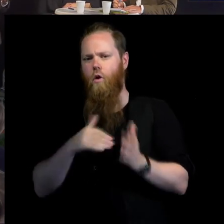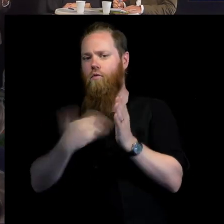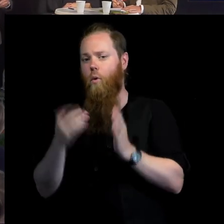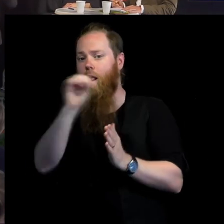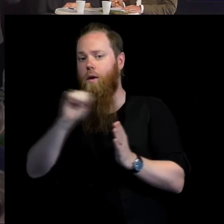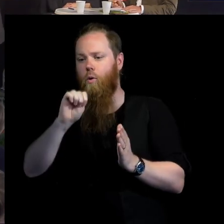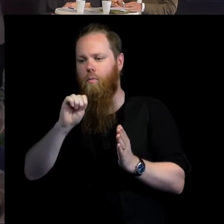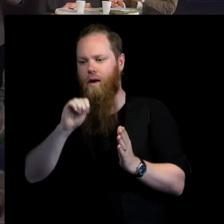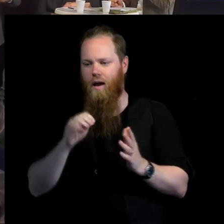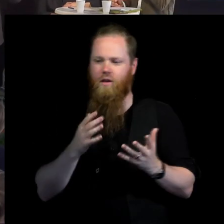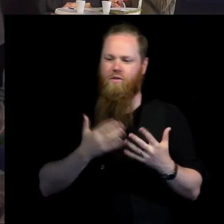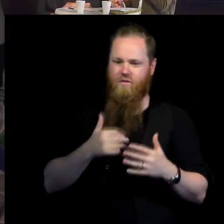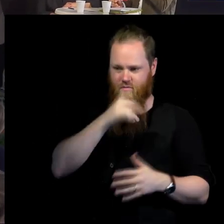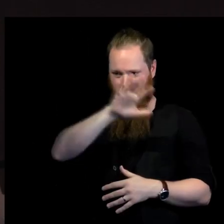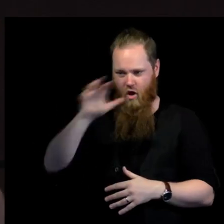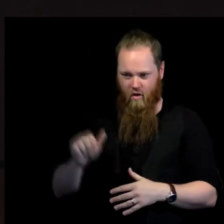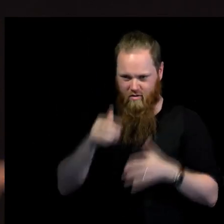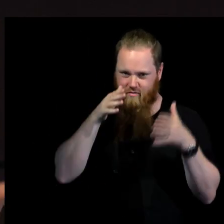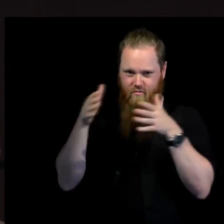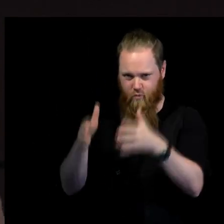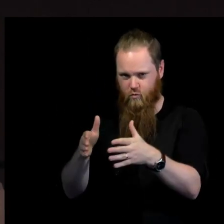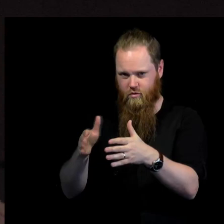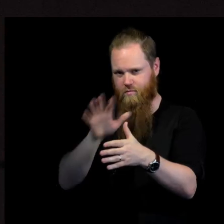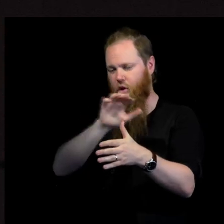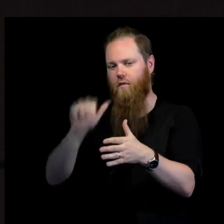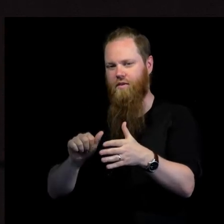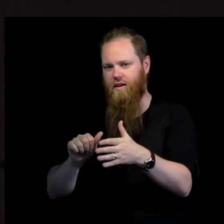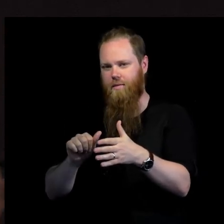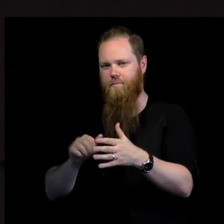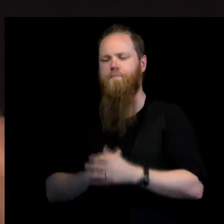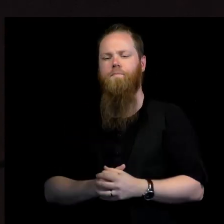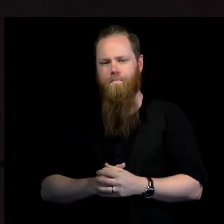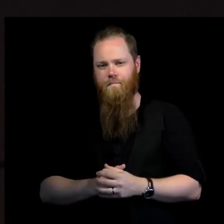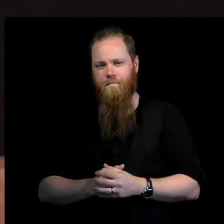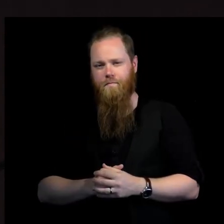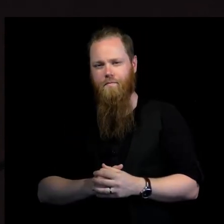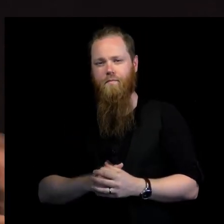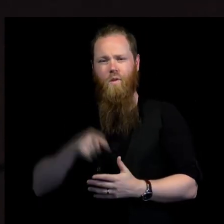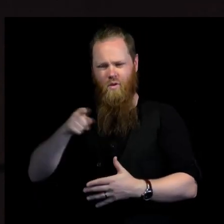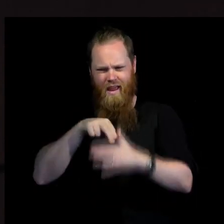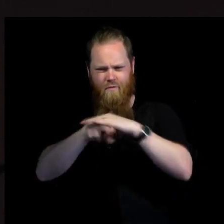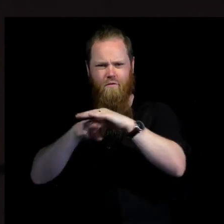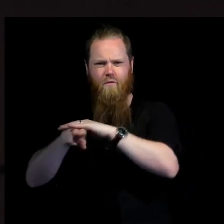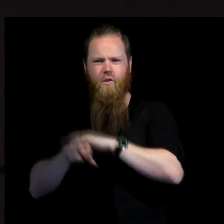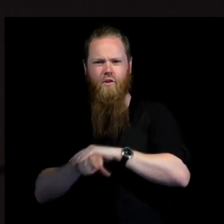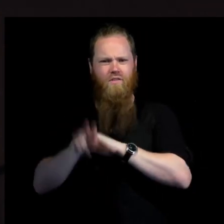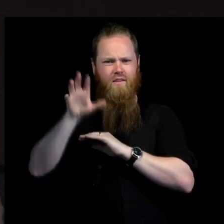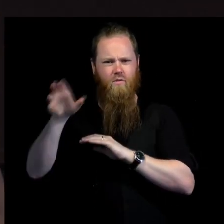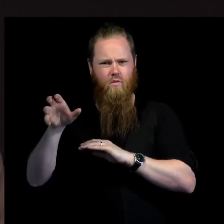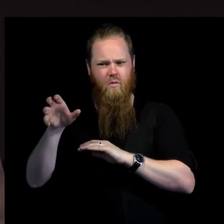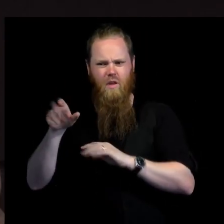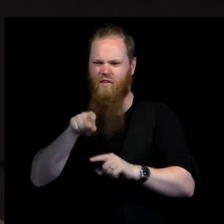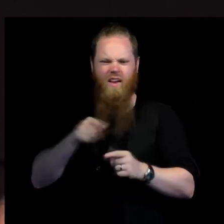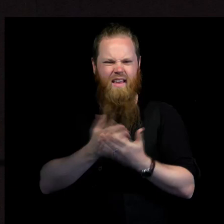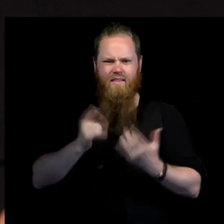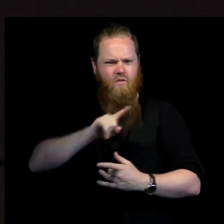behaviour, values, reinforcing it in Africa and other places, and in a way the refugee syndrome was not as prominent towards ourselves.